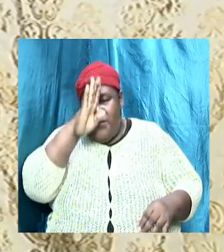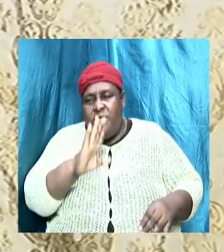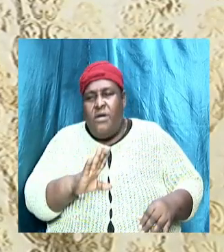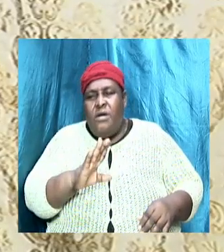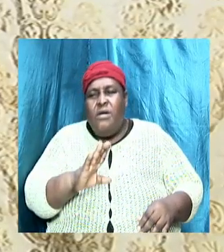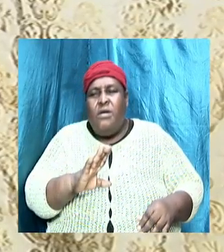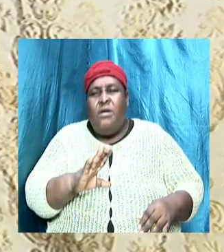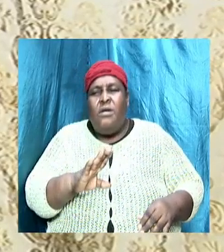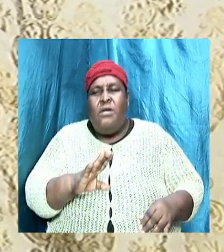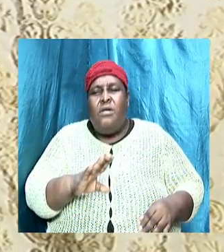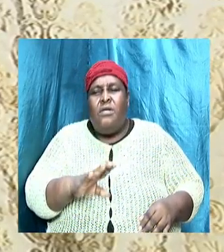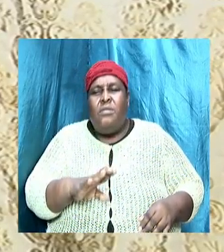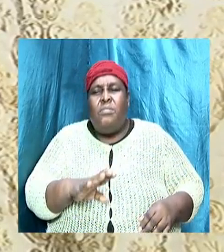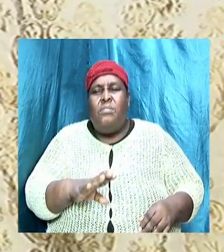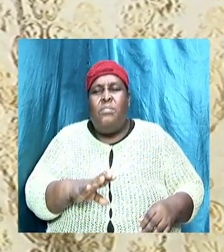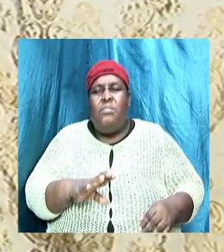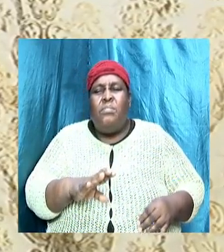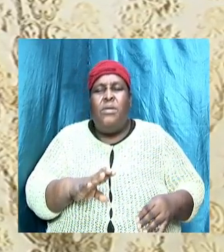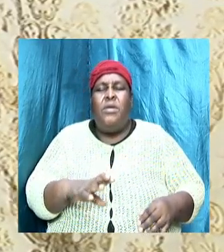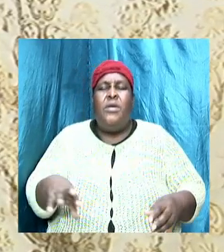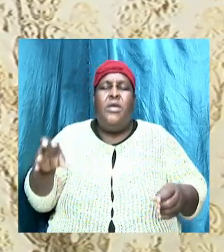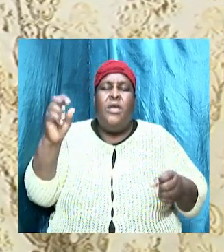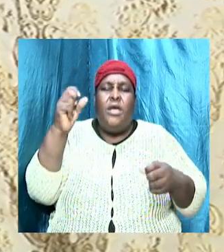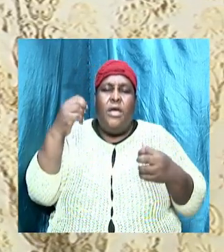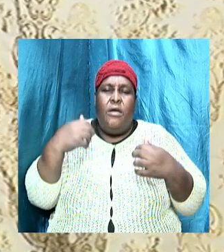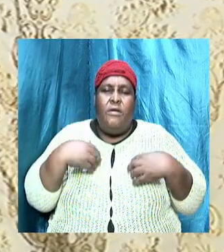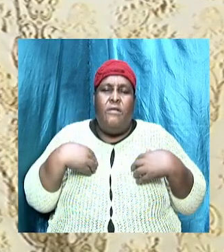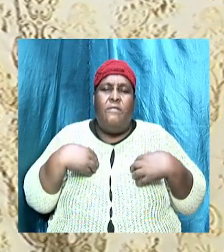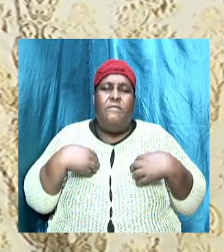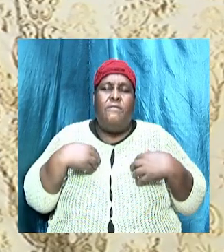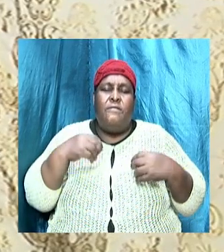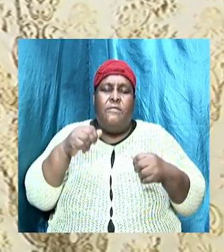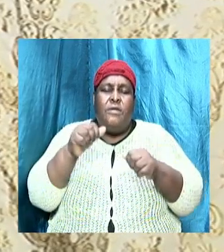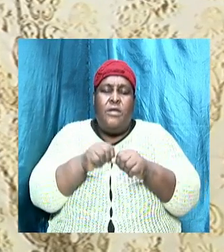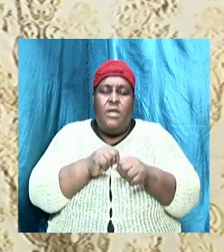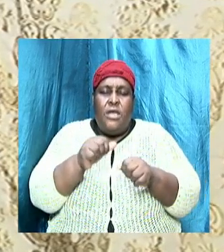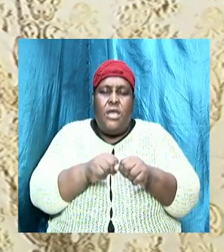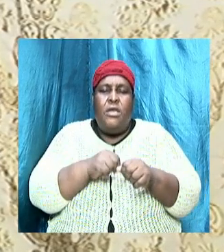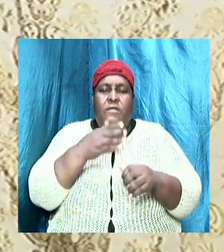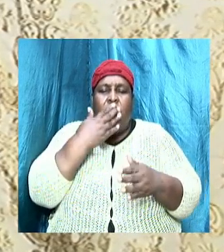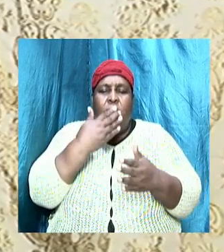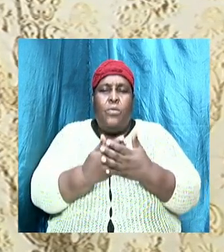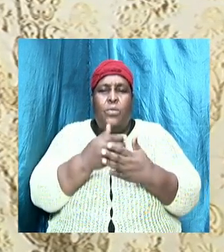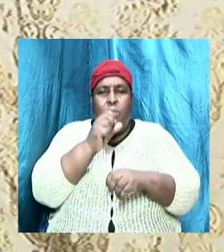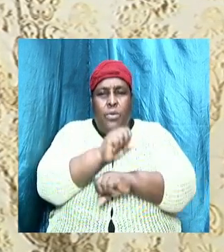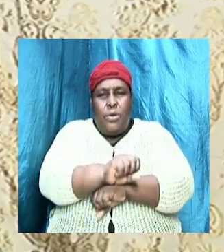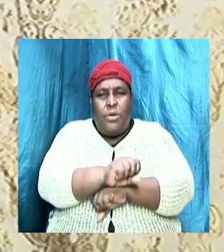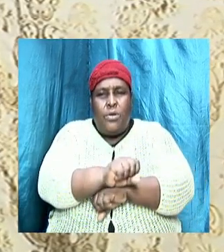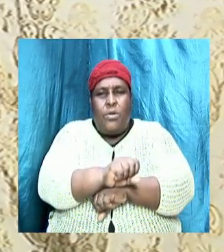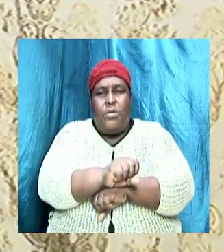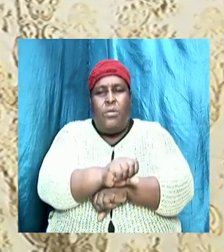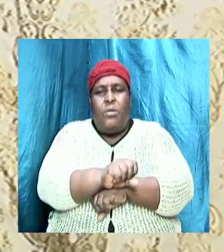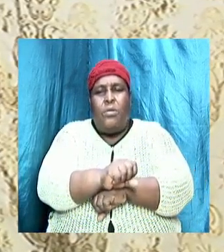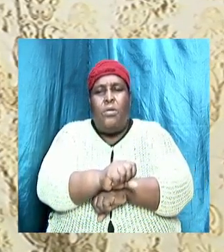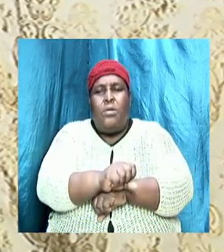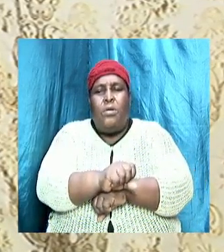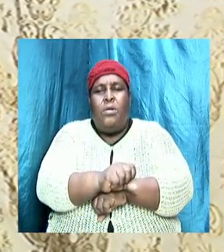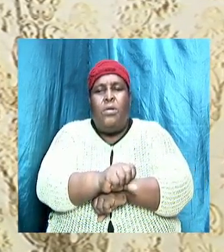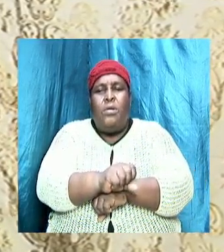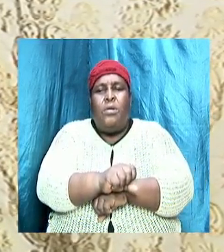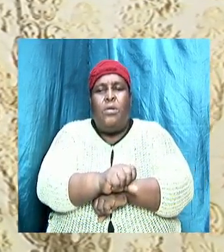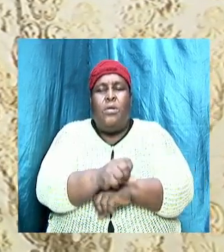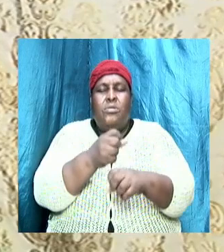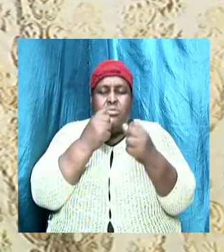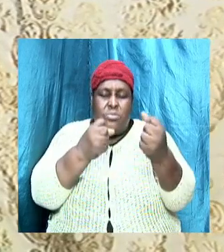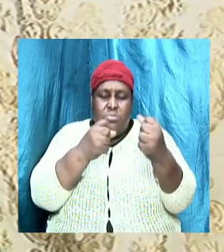thoroughly furnished, equipped for every good work. So sound doctrine, it originates in the thought,